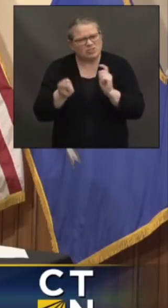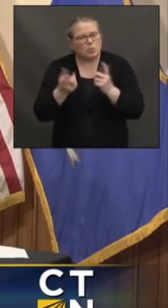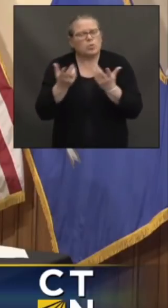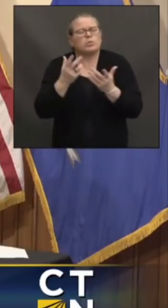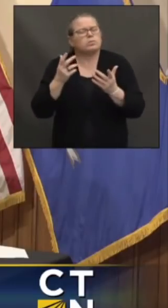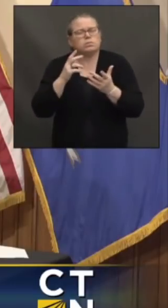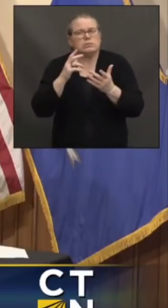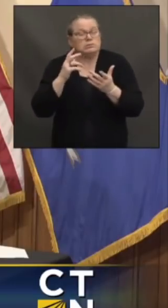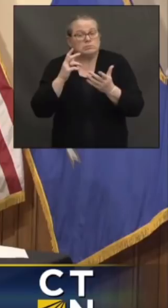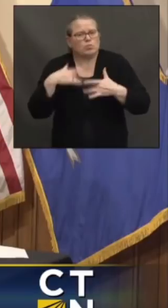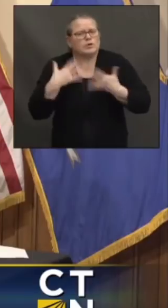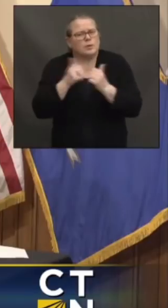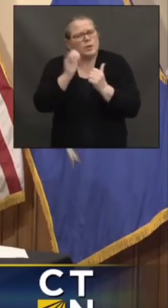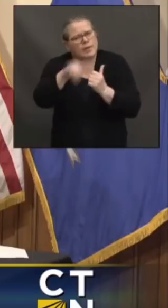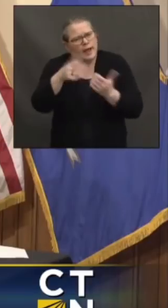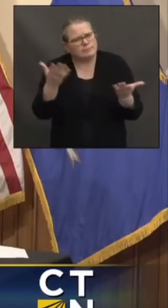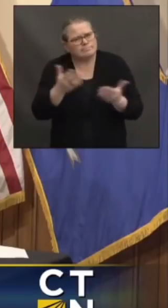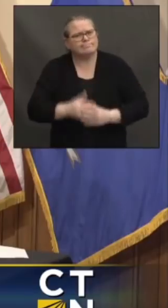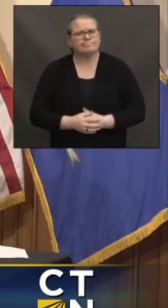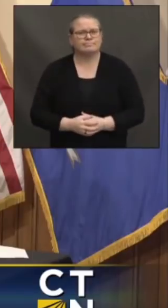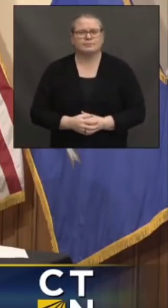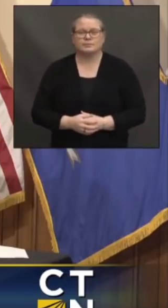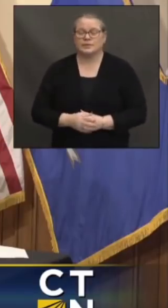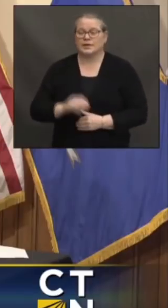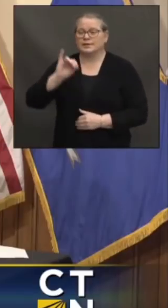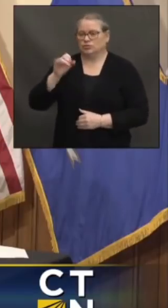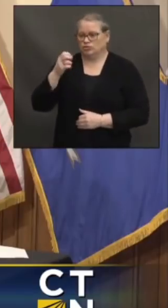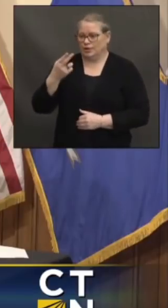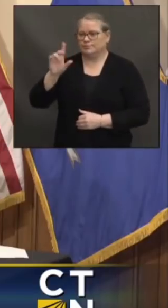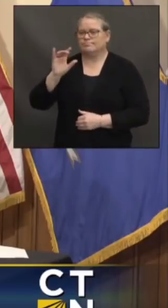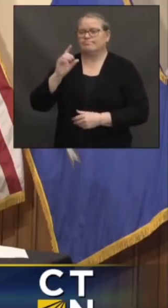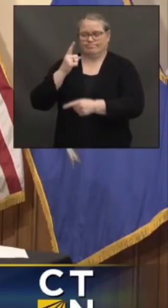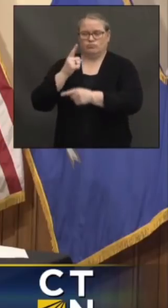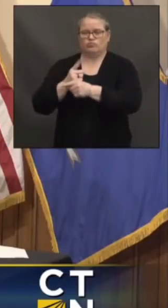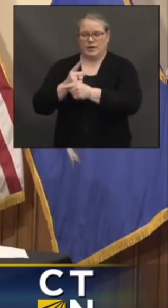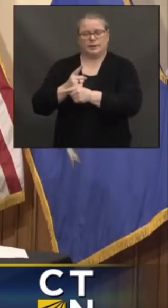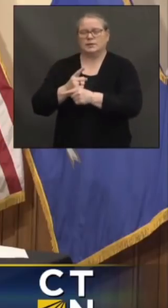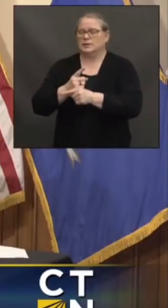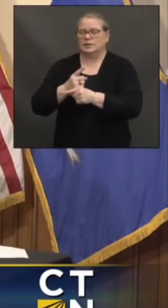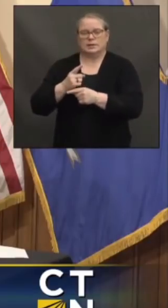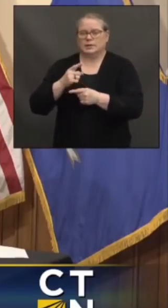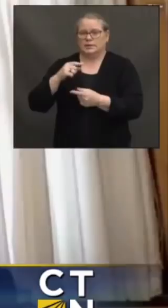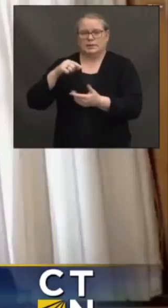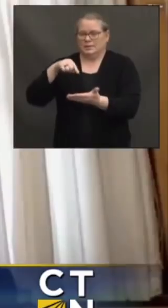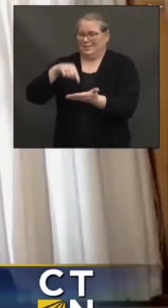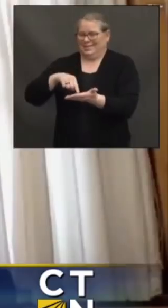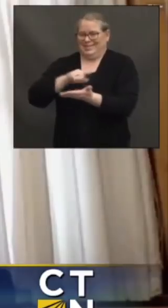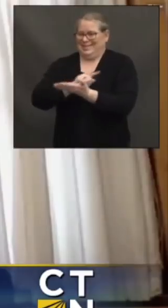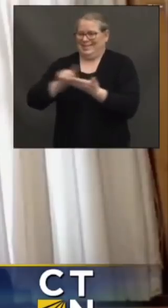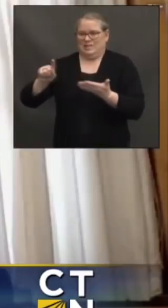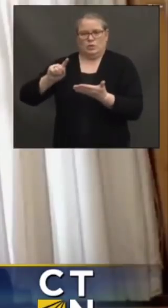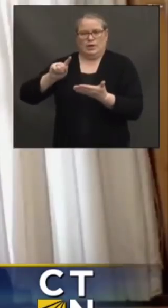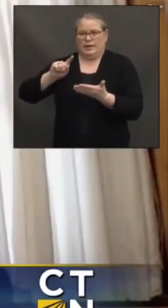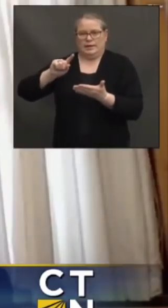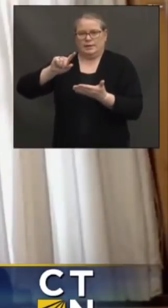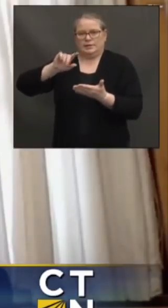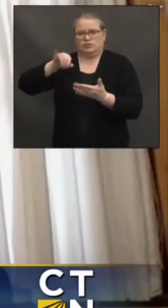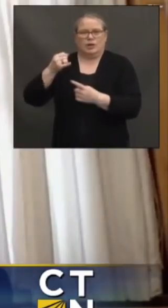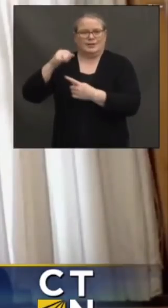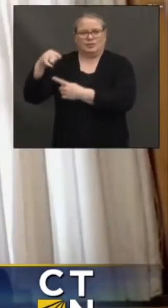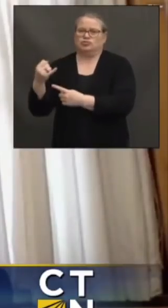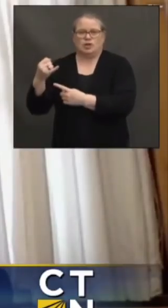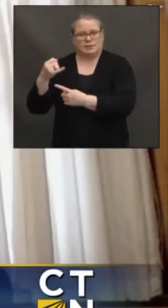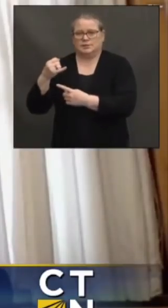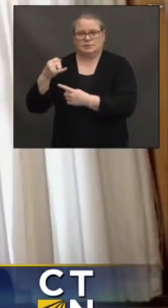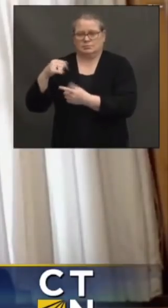situation there? No, that's correct. We did not receive any Johnson & Johnson vaccine in our state allocation this